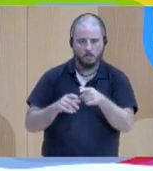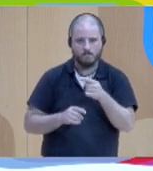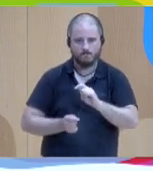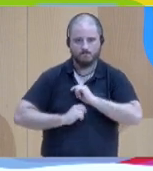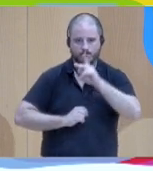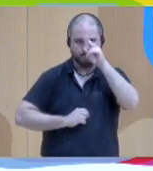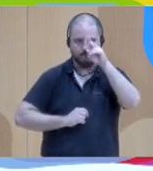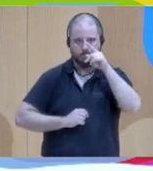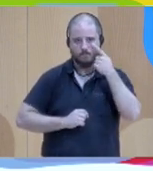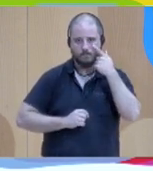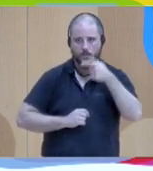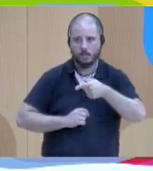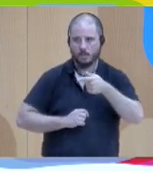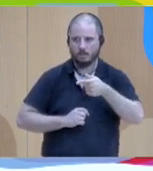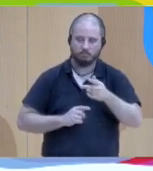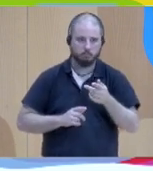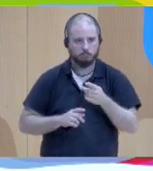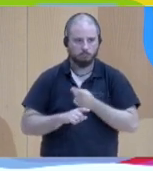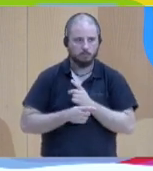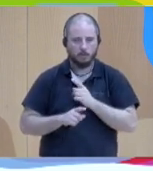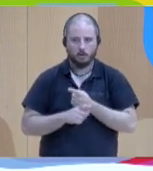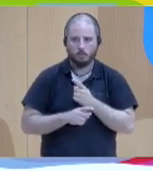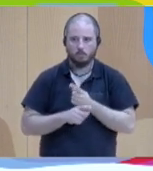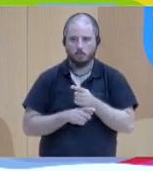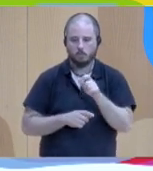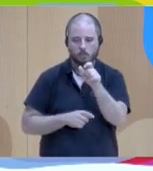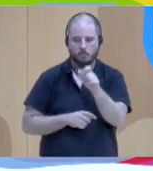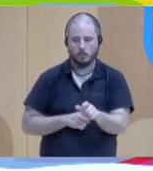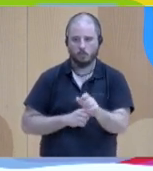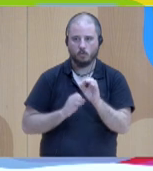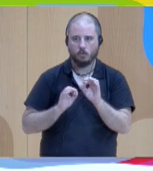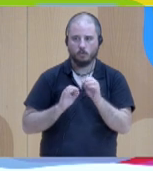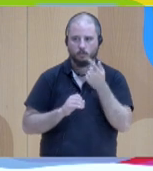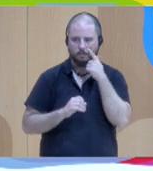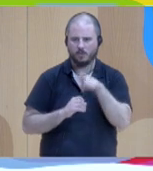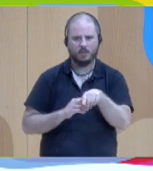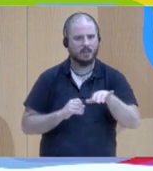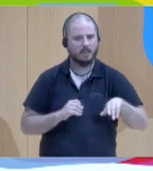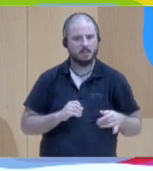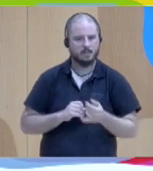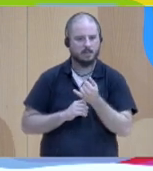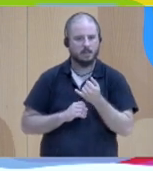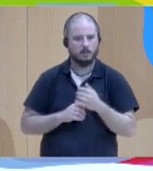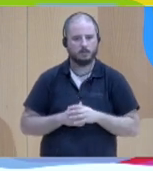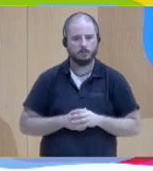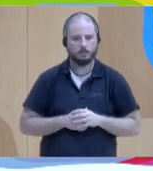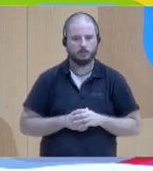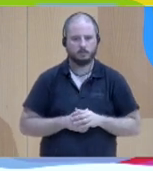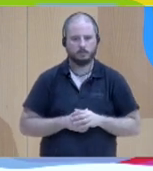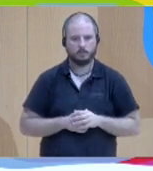all the time and tired or you know not energetic